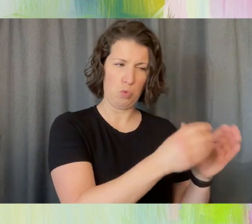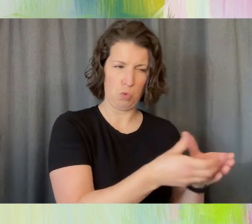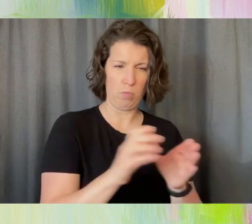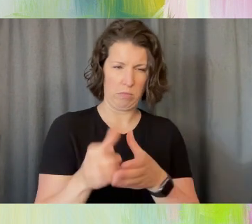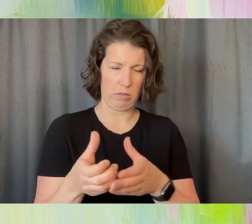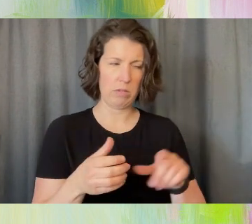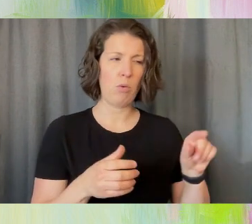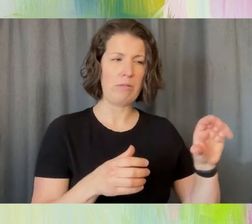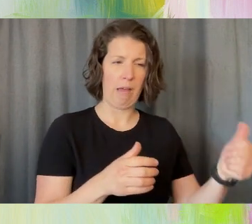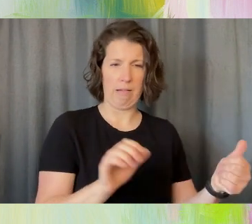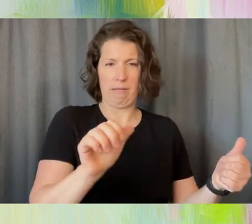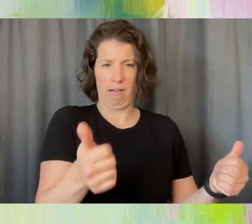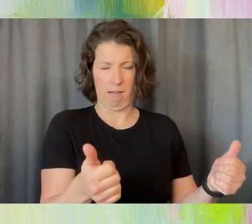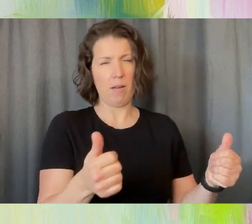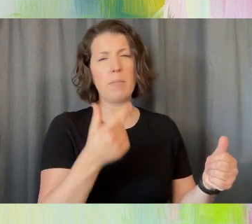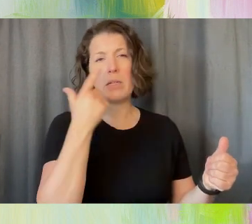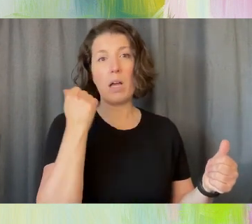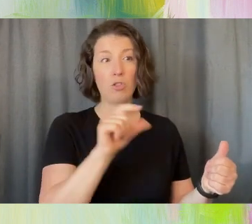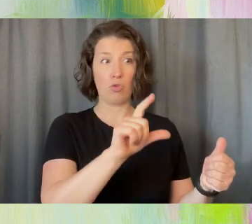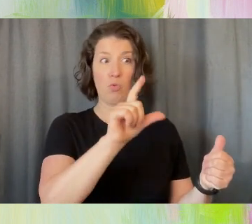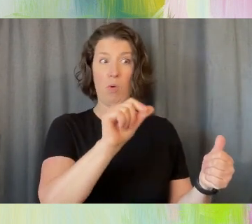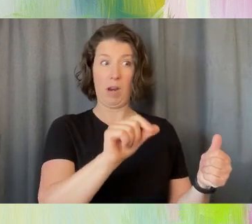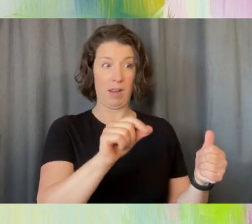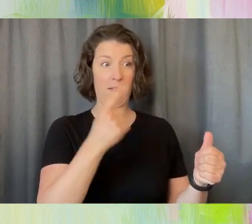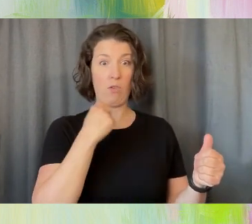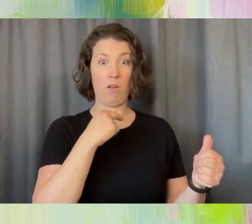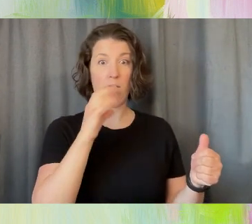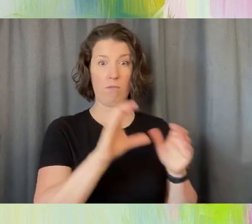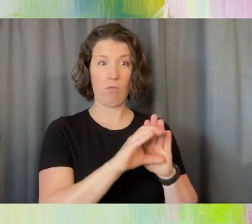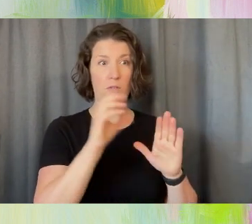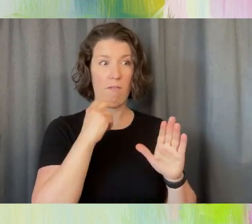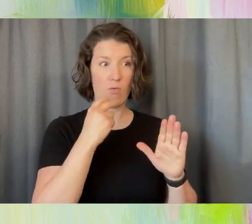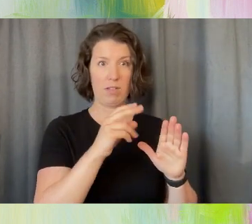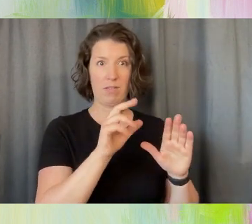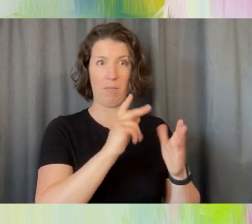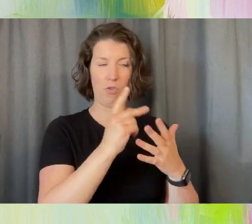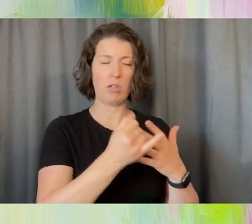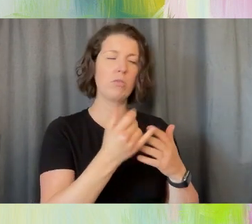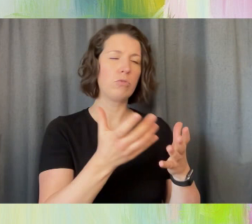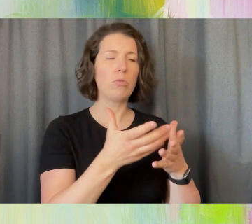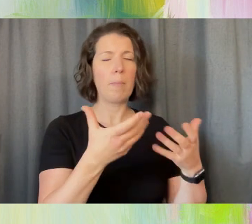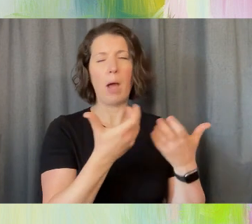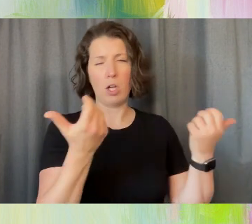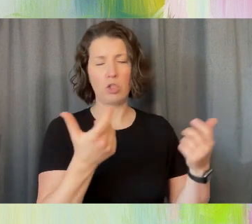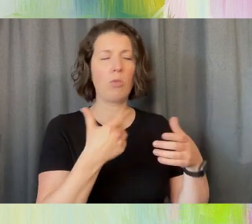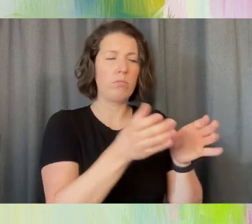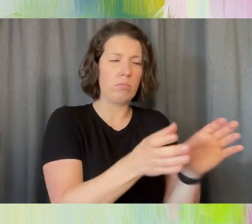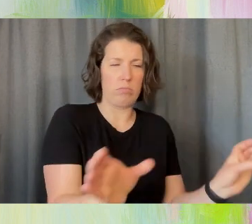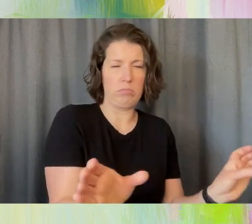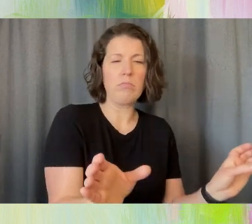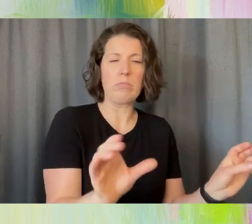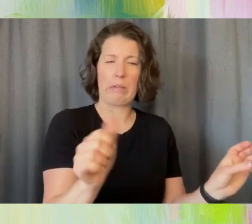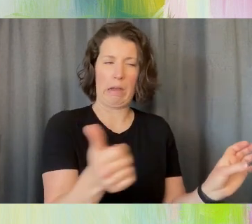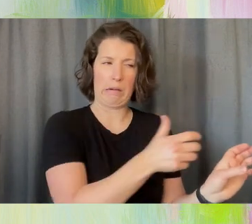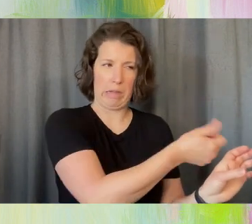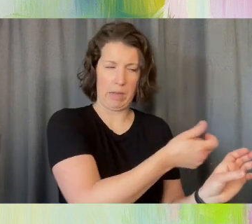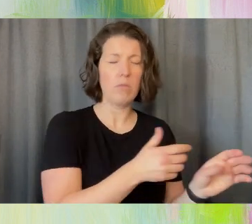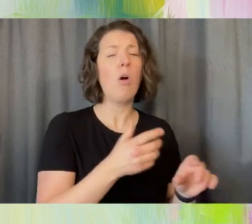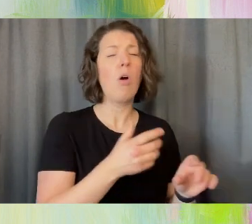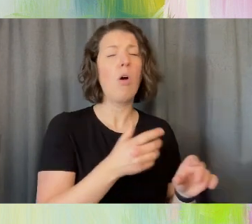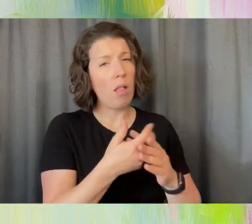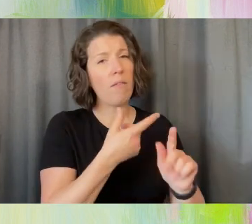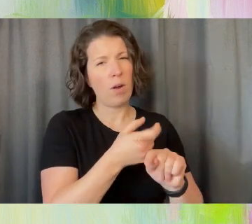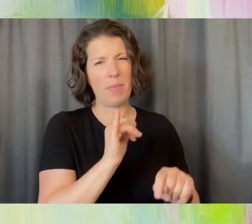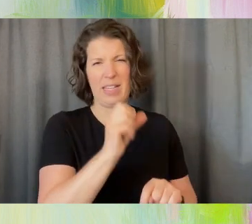participants and they were ages 18 to 35. They were from all from the southeast area of the Dominican